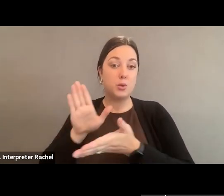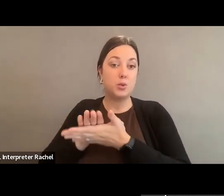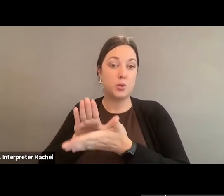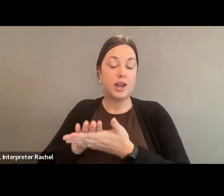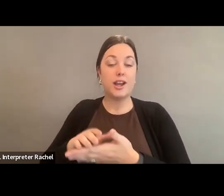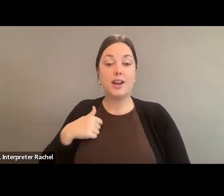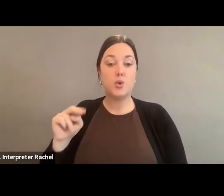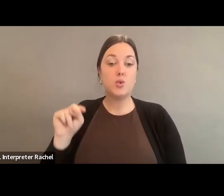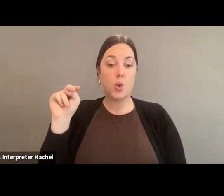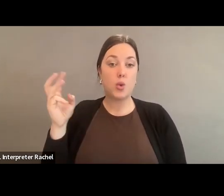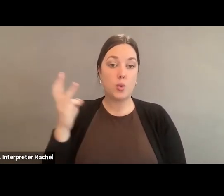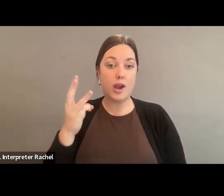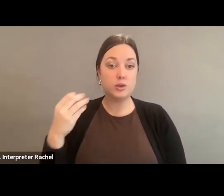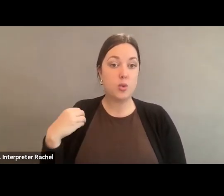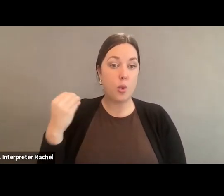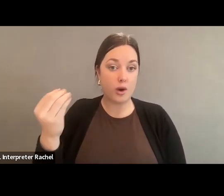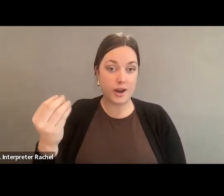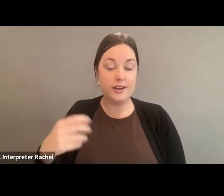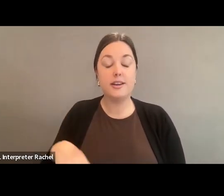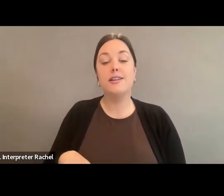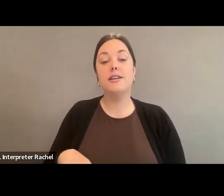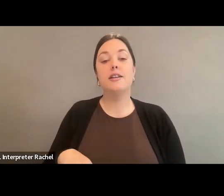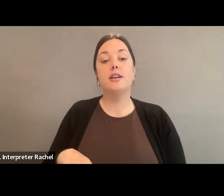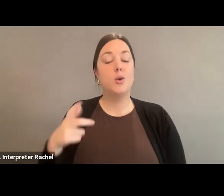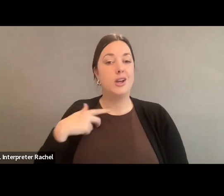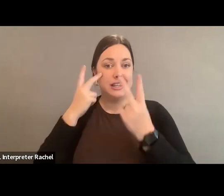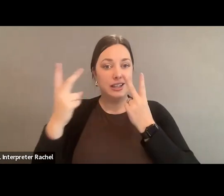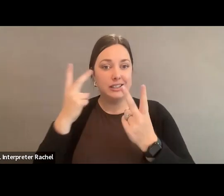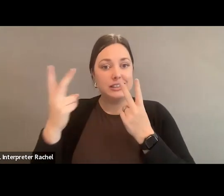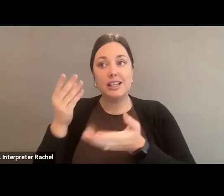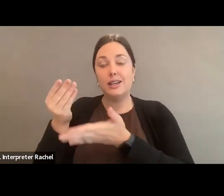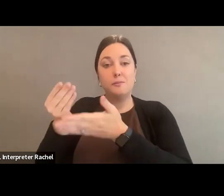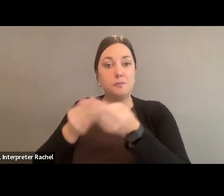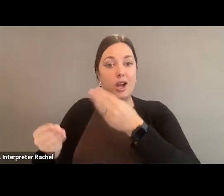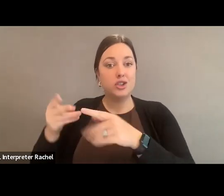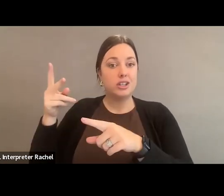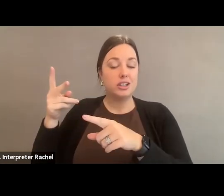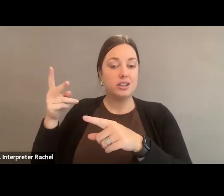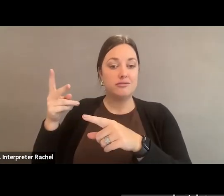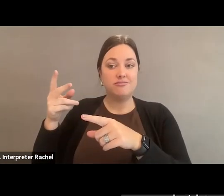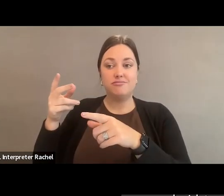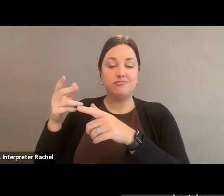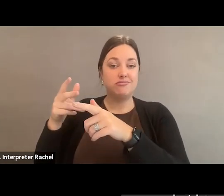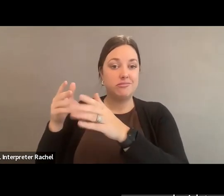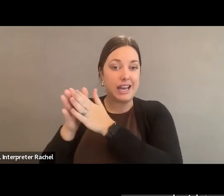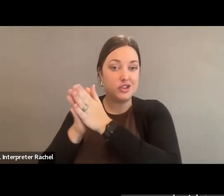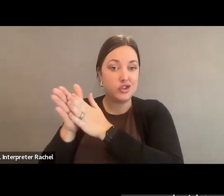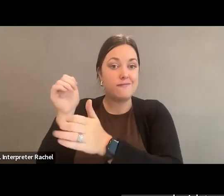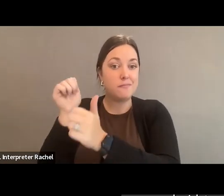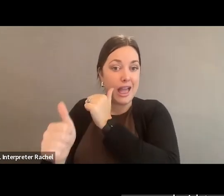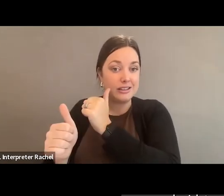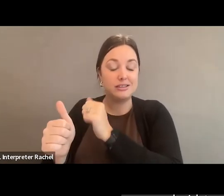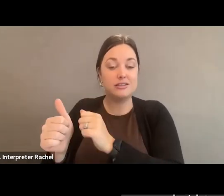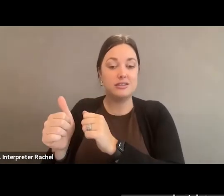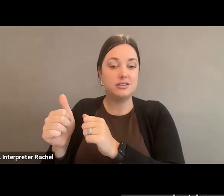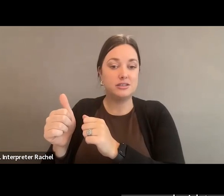Northwest Oregon. We saw a budget initiative passed in the legislature years